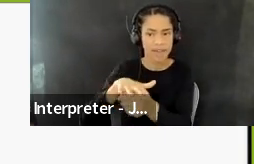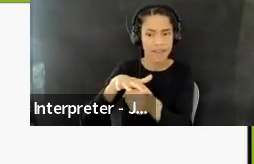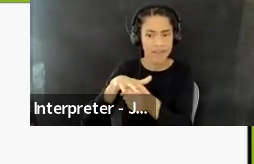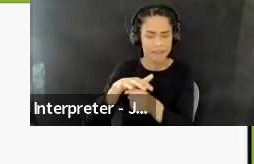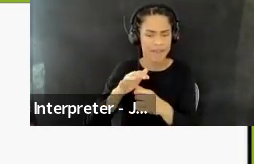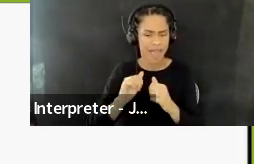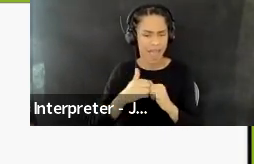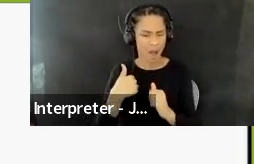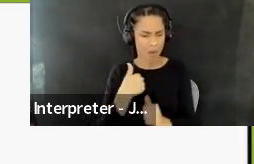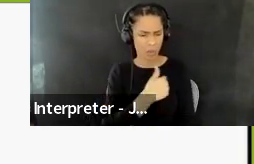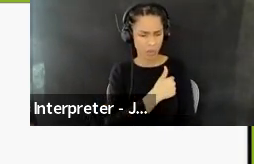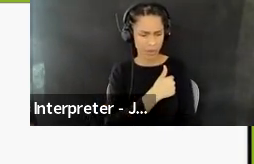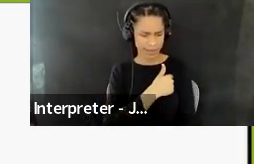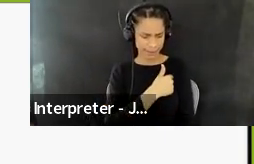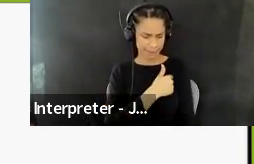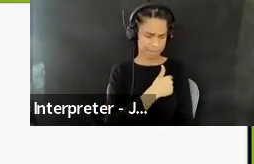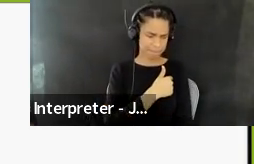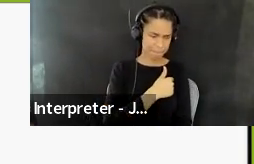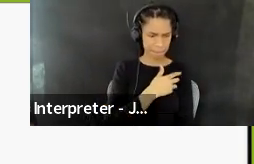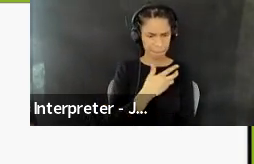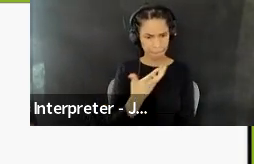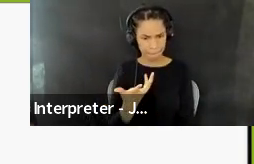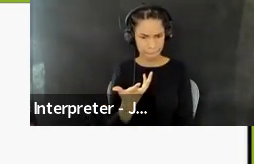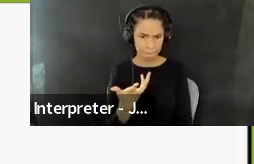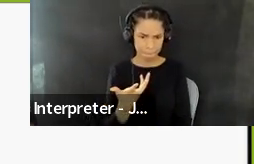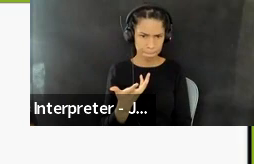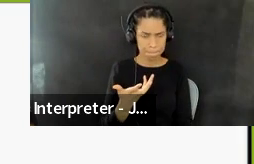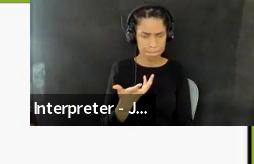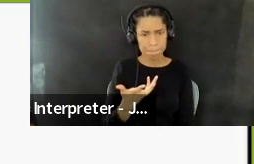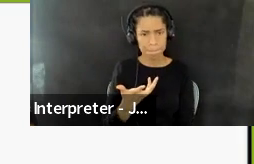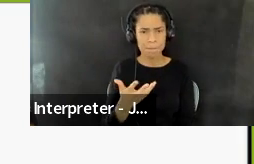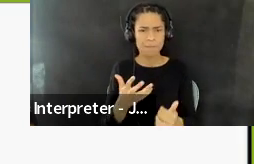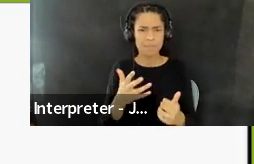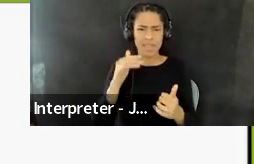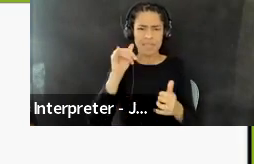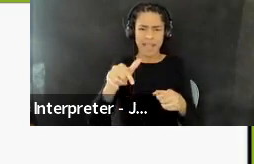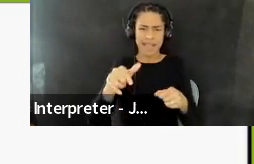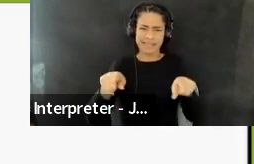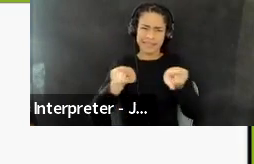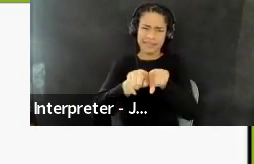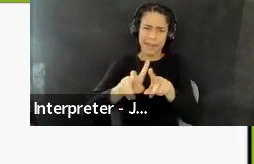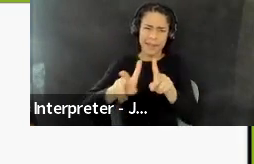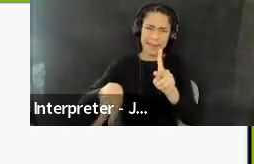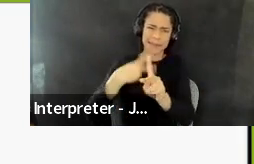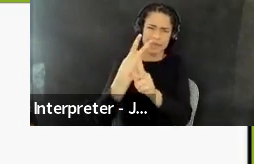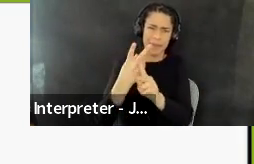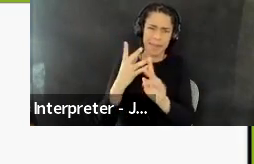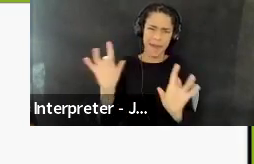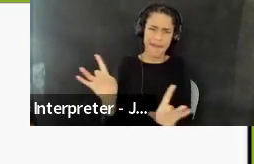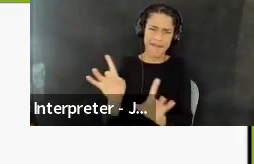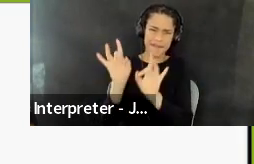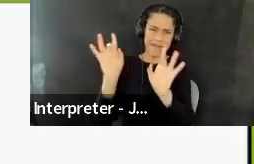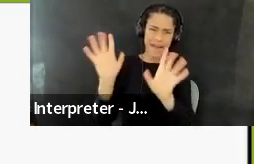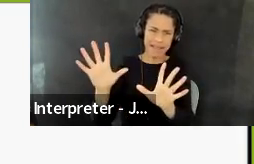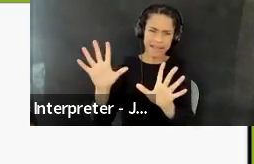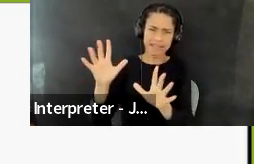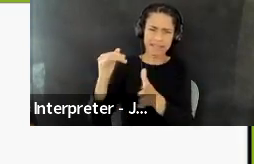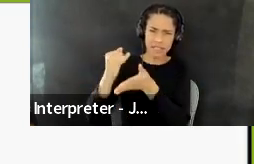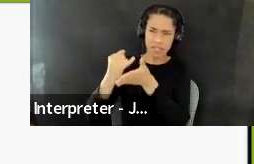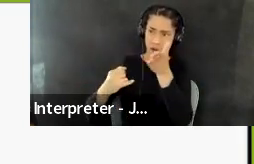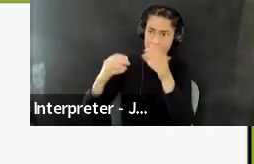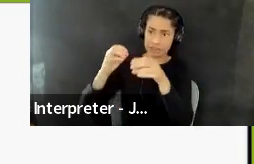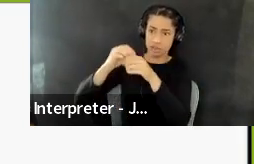become, how do we not experience the same kind of extractive violence that the arts field in general